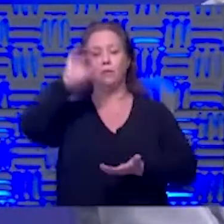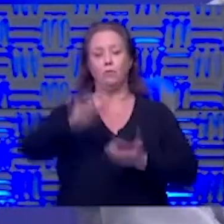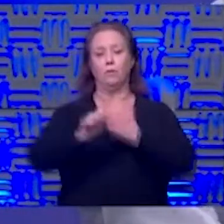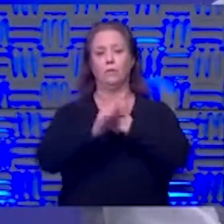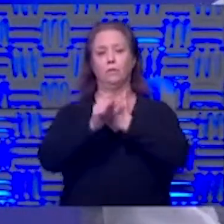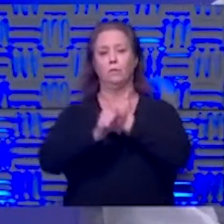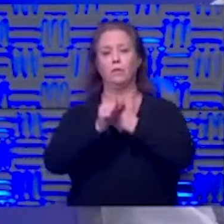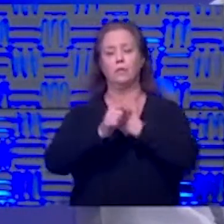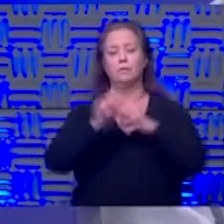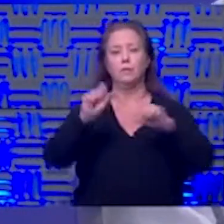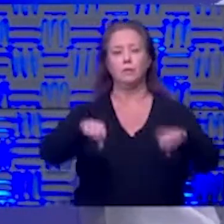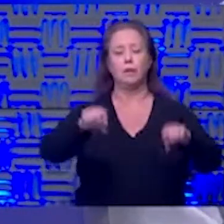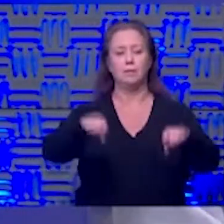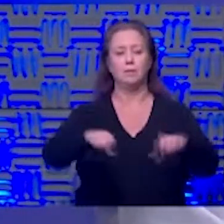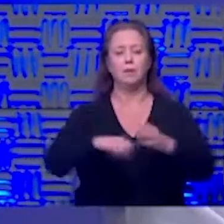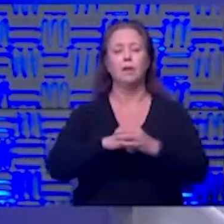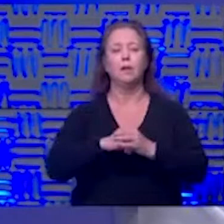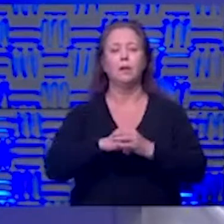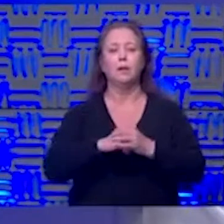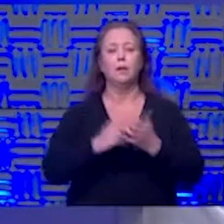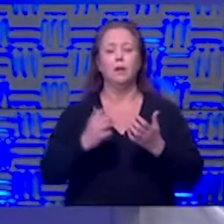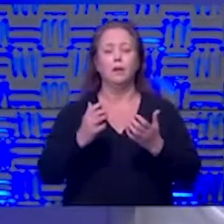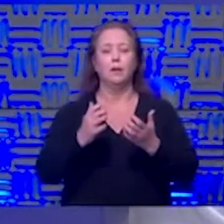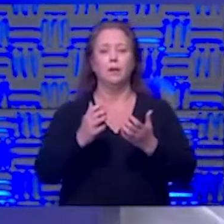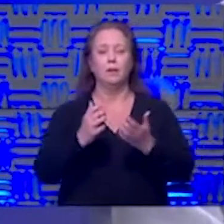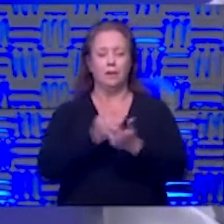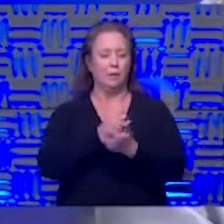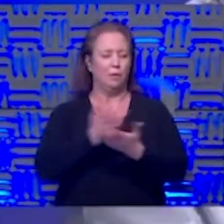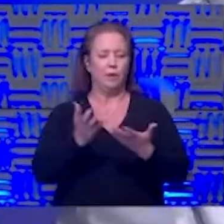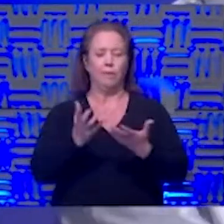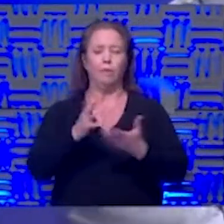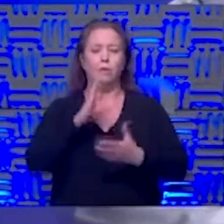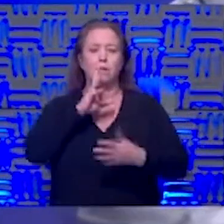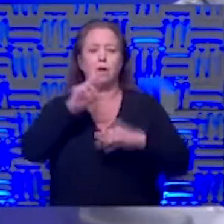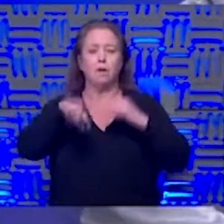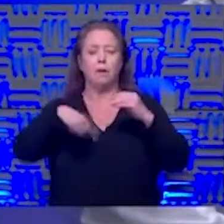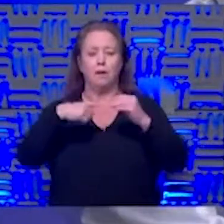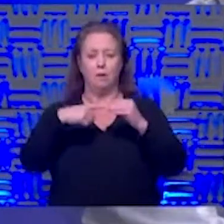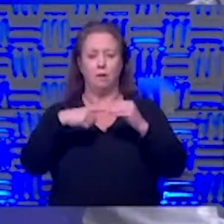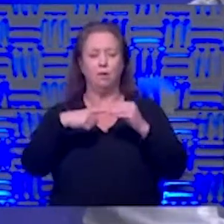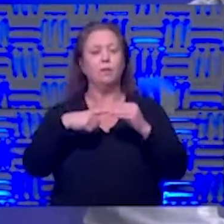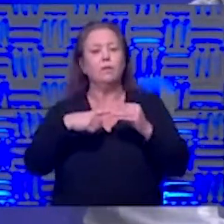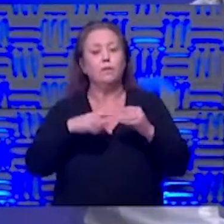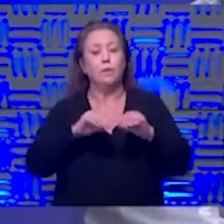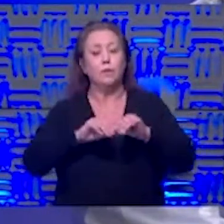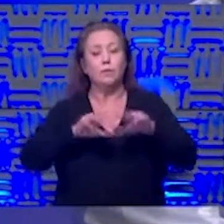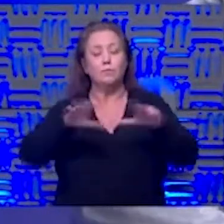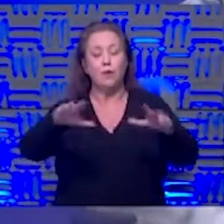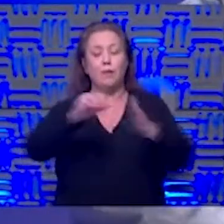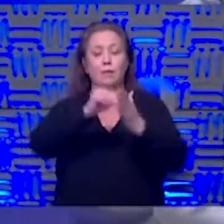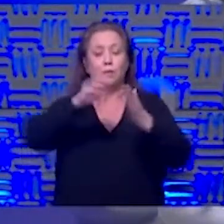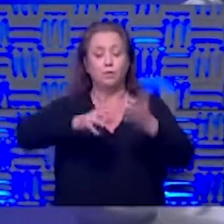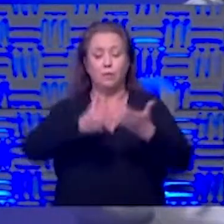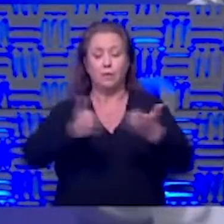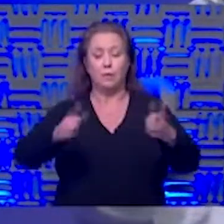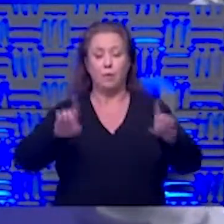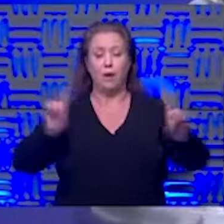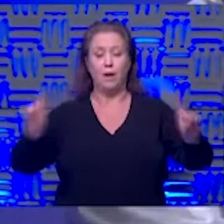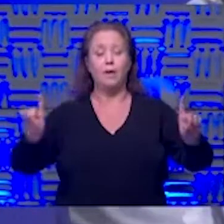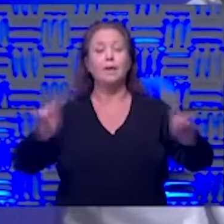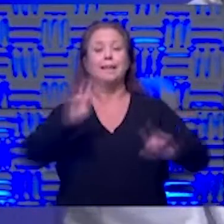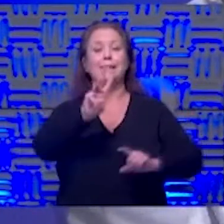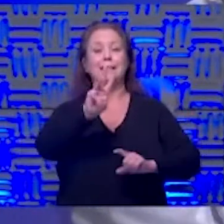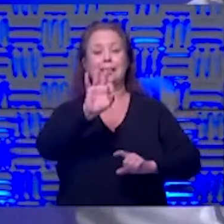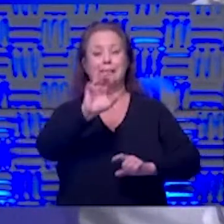the risk as much as possible and those things include everything that we've been talking about if you can spread the the students out six feet or